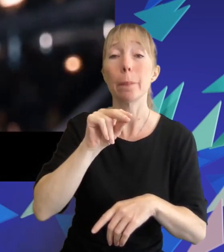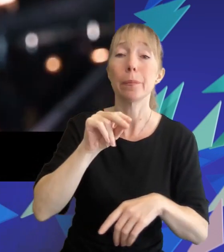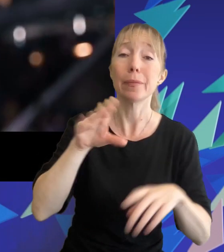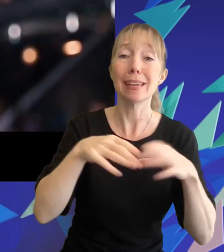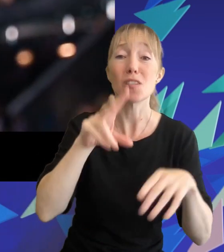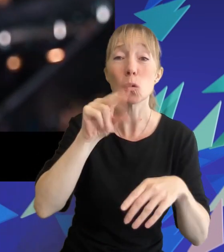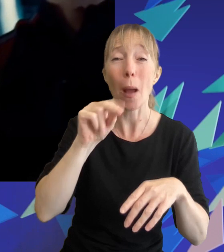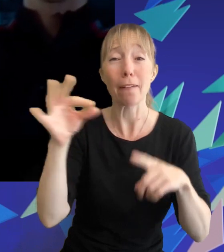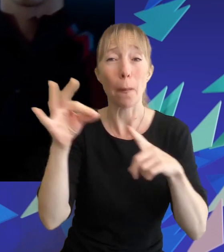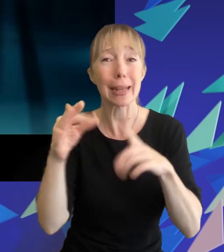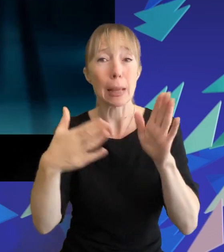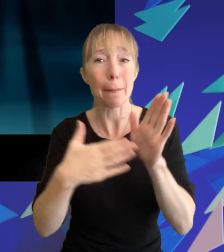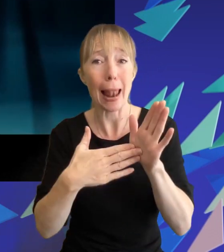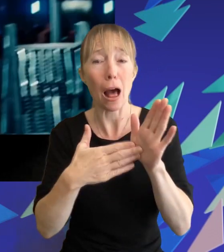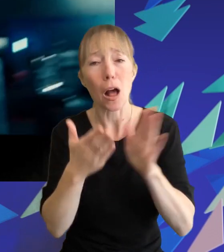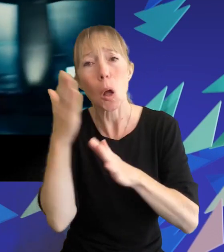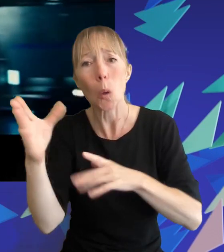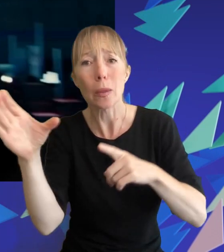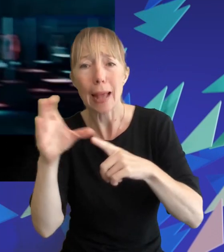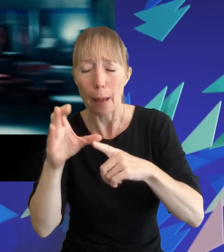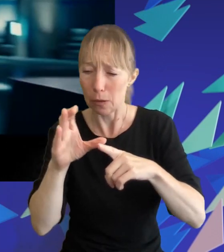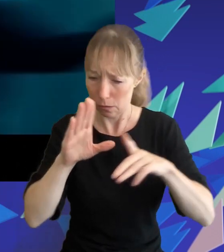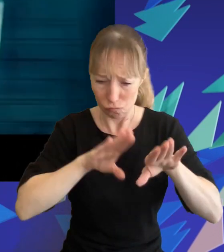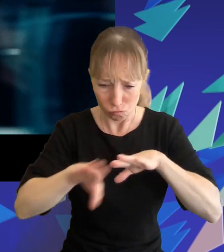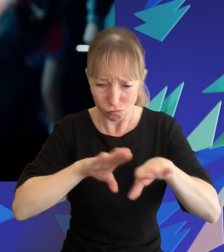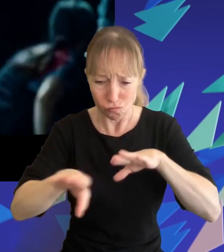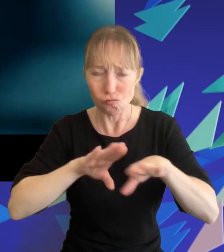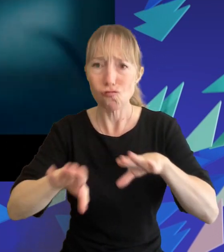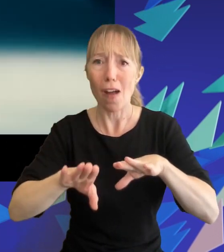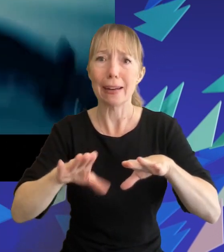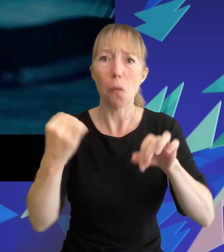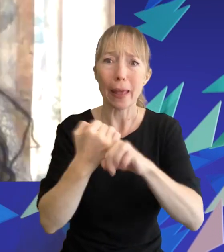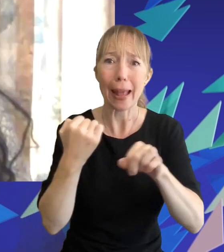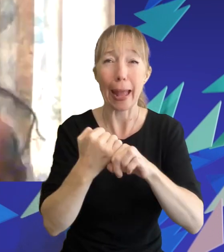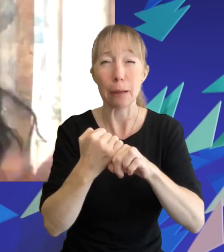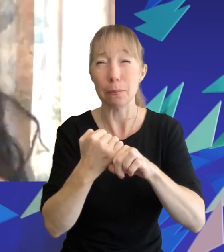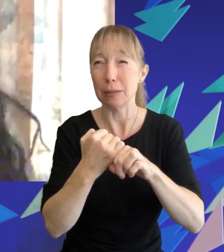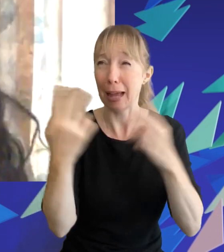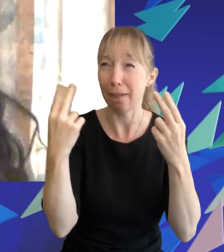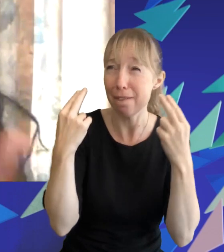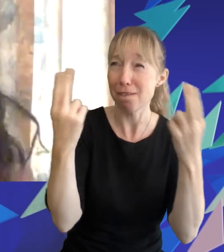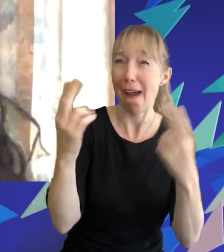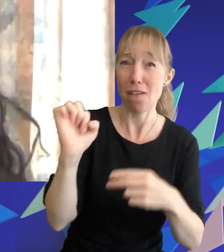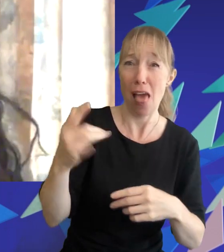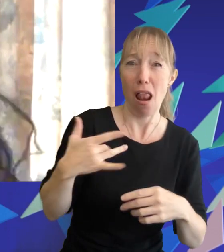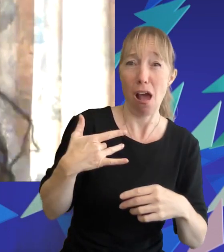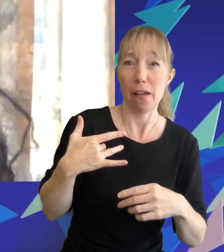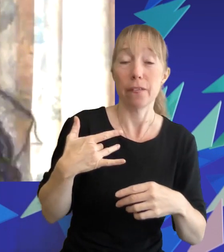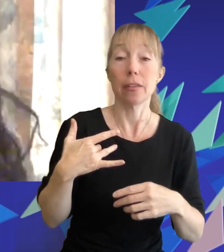thrust into the limelight and must travel to the capital to train for the games and fight for their lives for example take the theme of